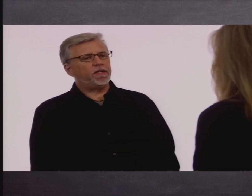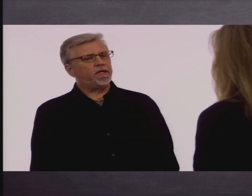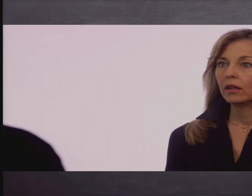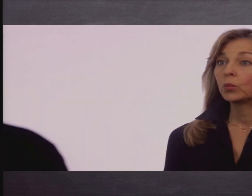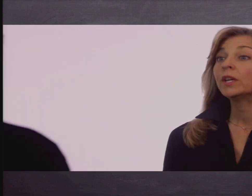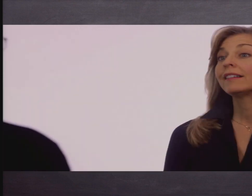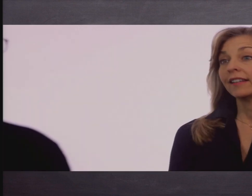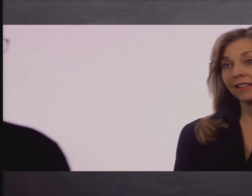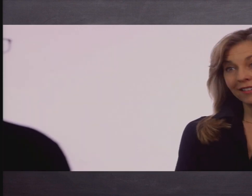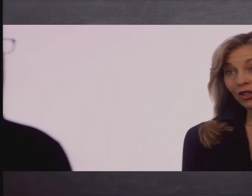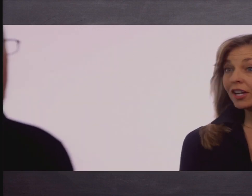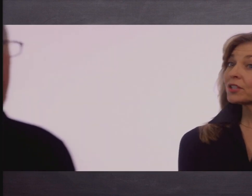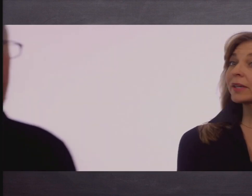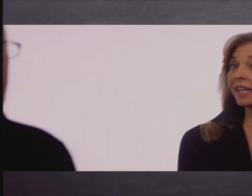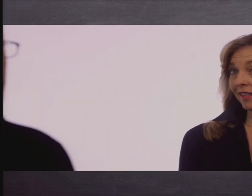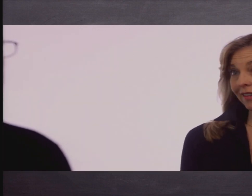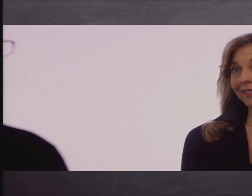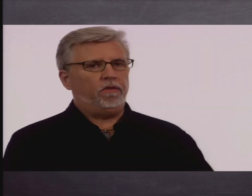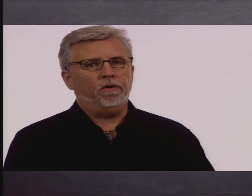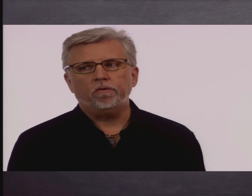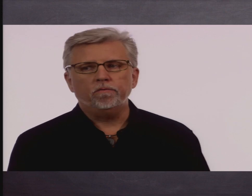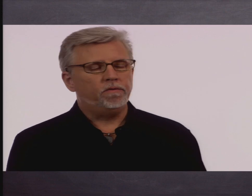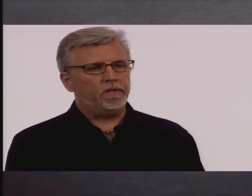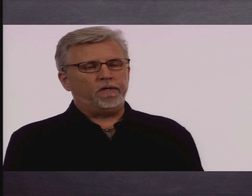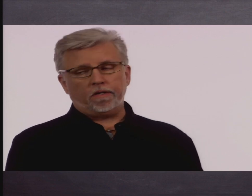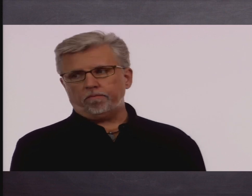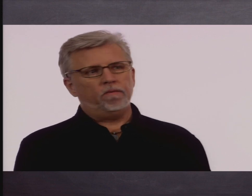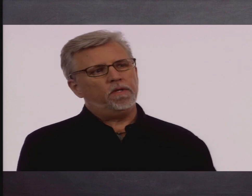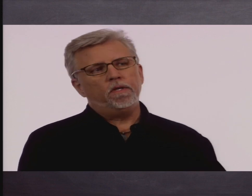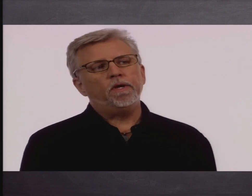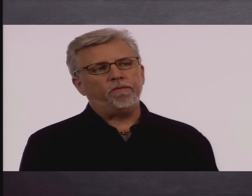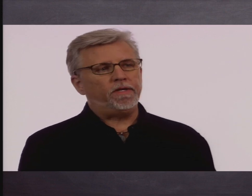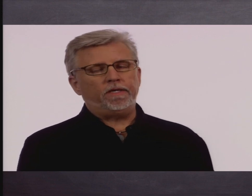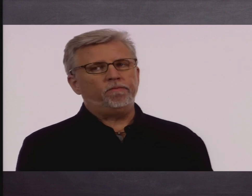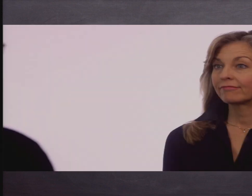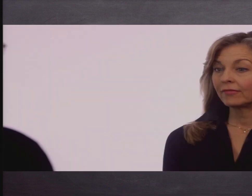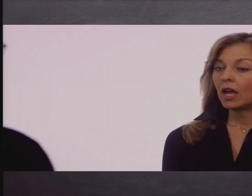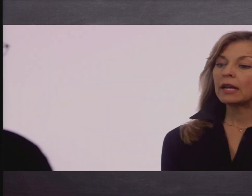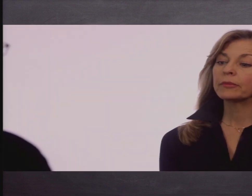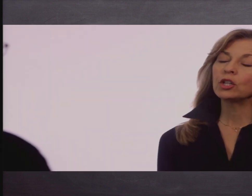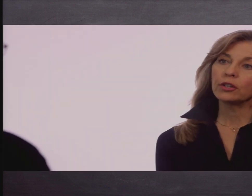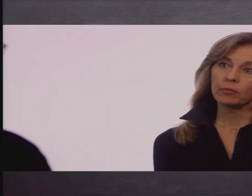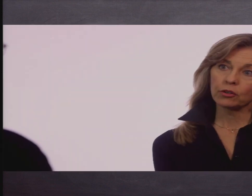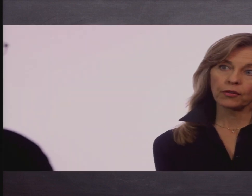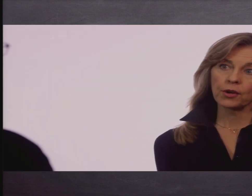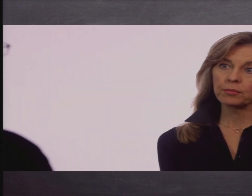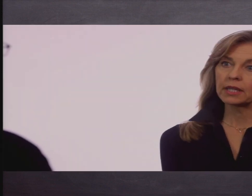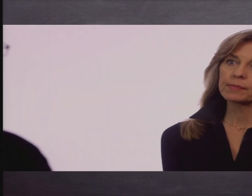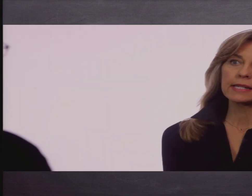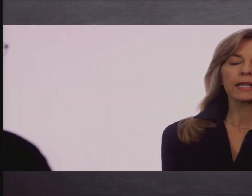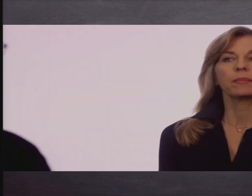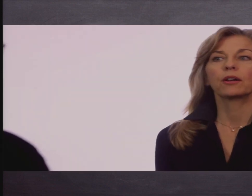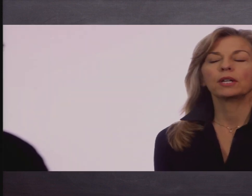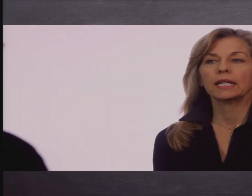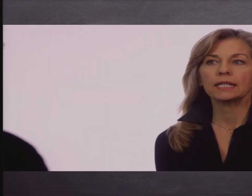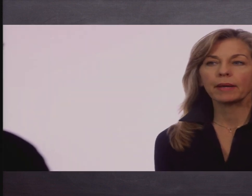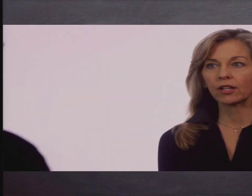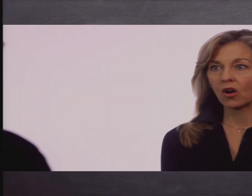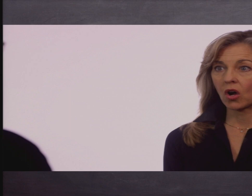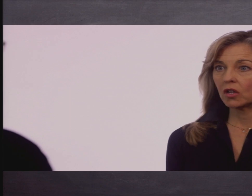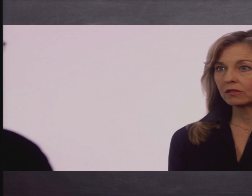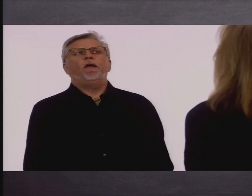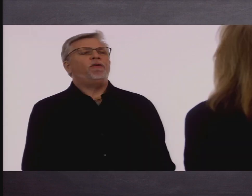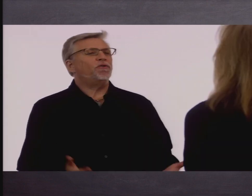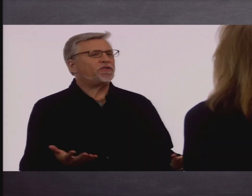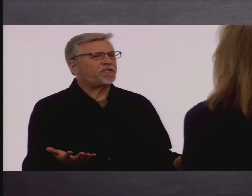anything. Really? You're not doing anything? No. Not really. Um, can you give me your phone? Because mine's out of battery and I need to